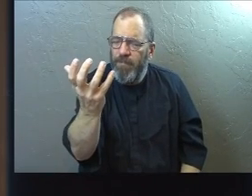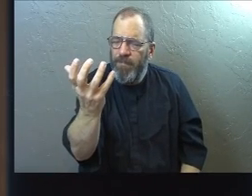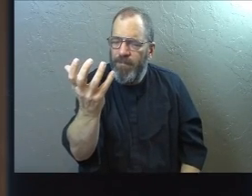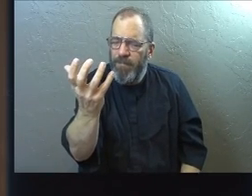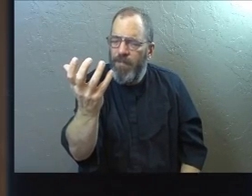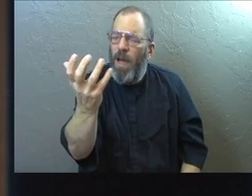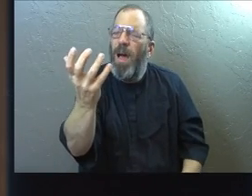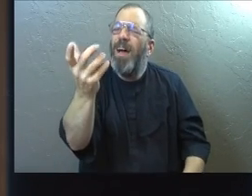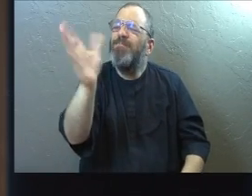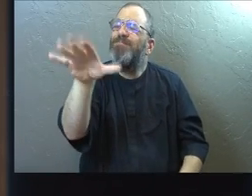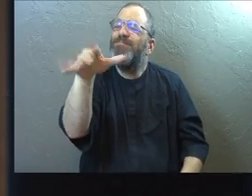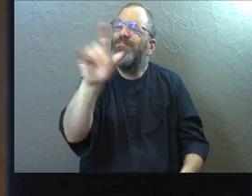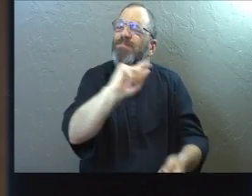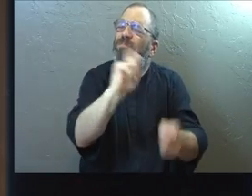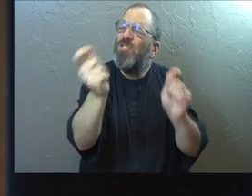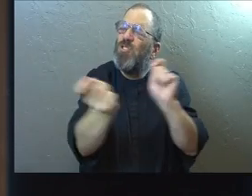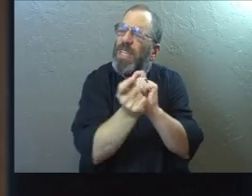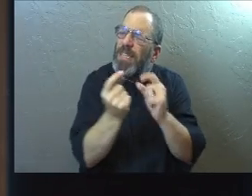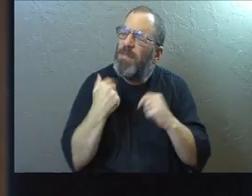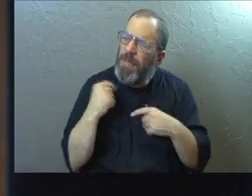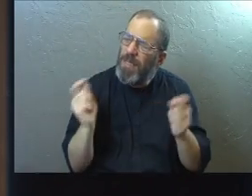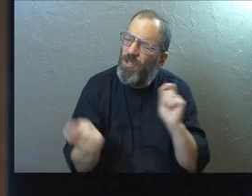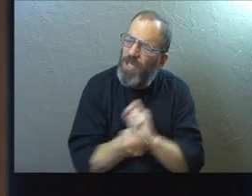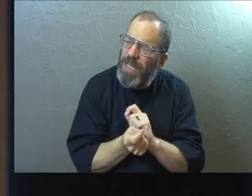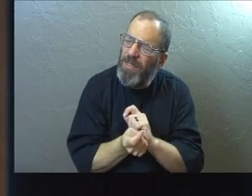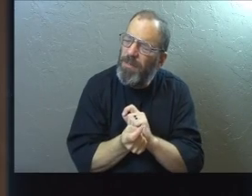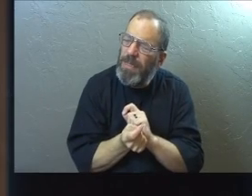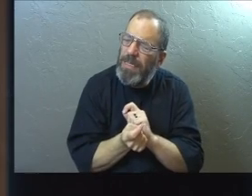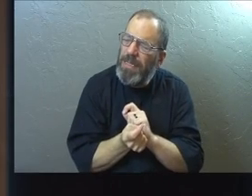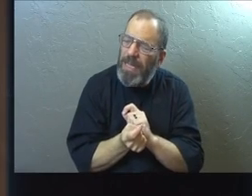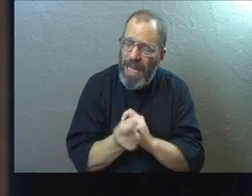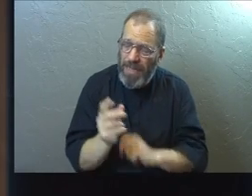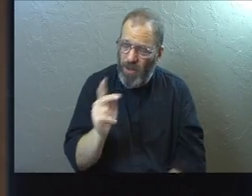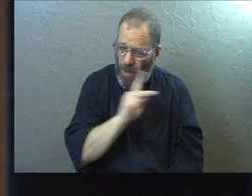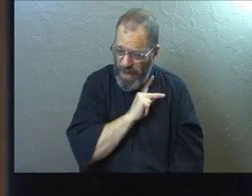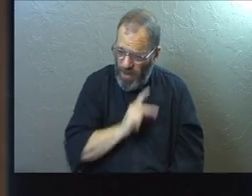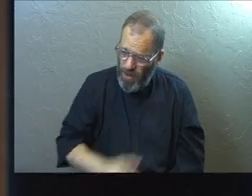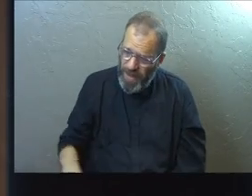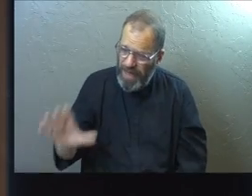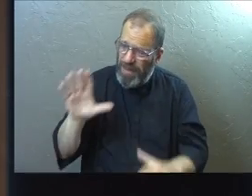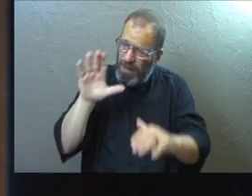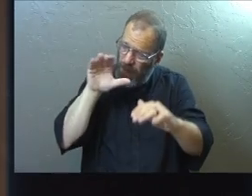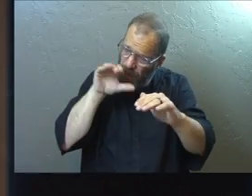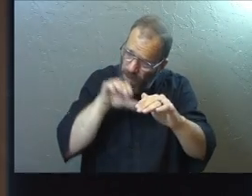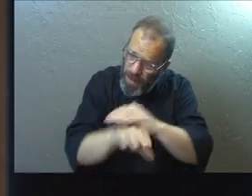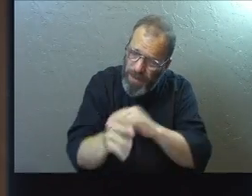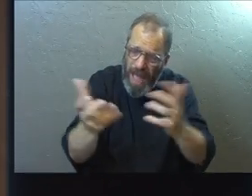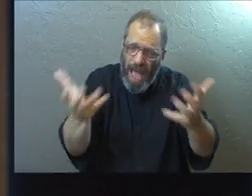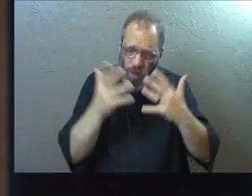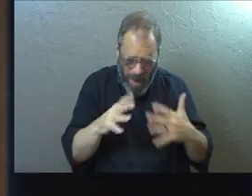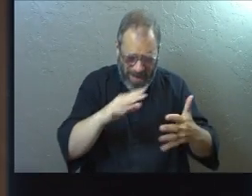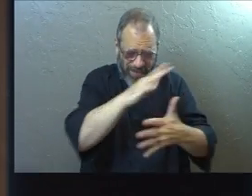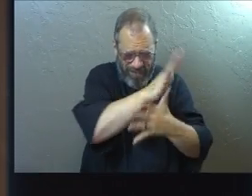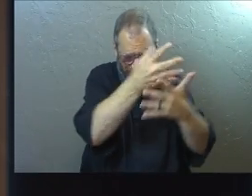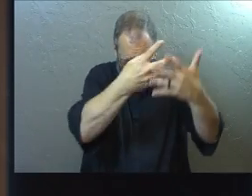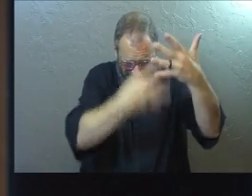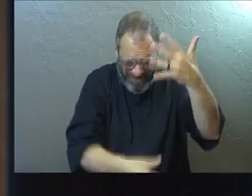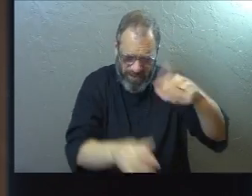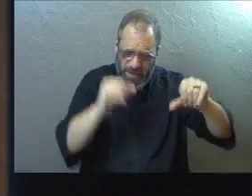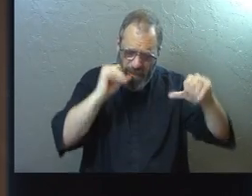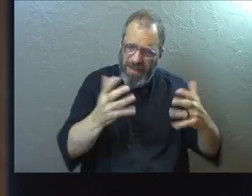Please change me. Bring me into your kingdom. I want all these blessings.